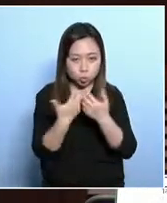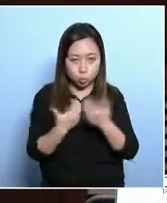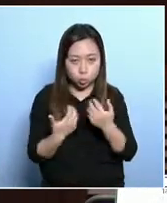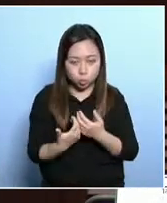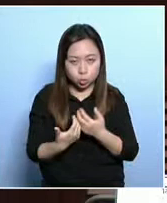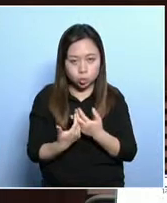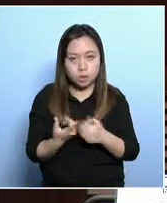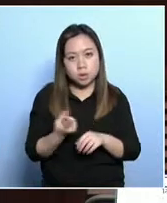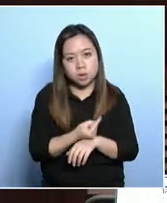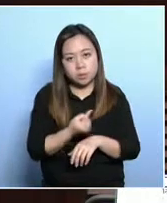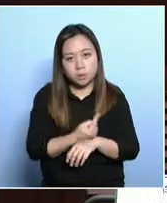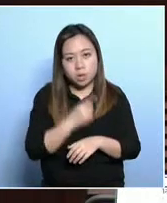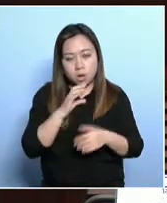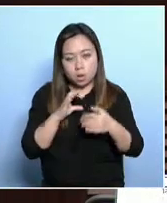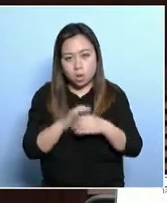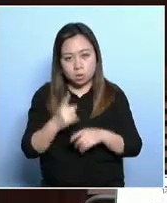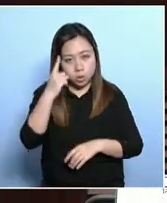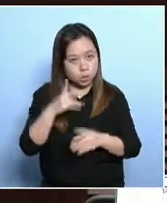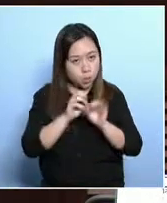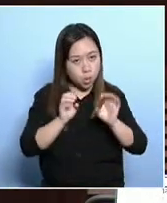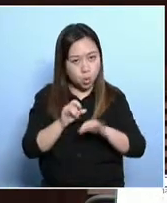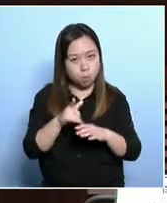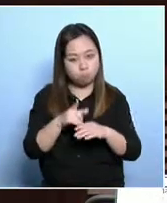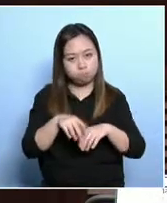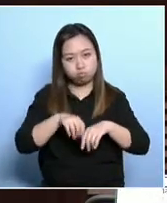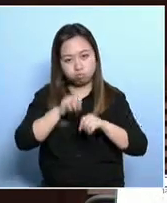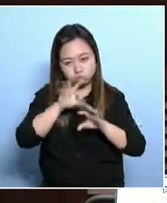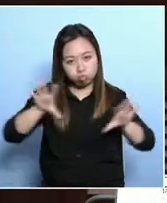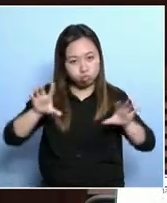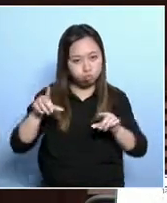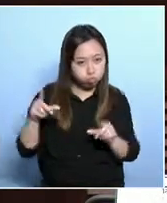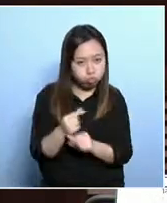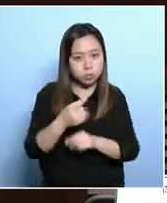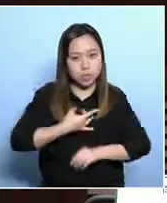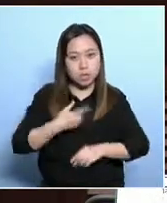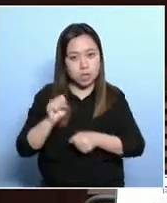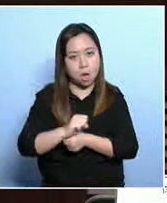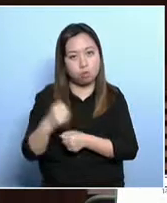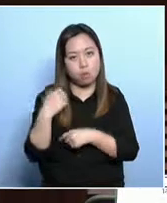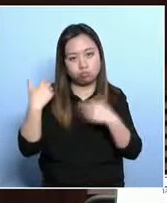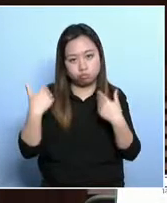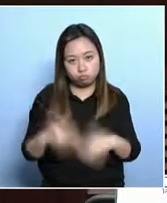taking the elderly as an example,